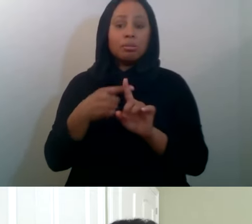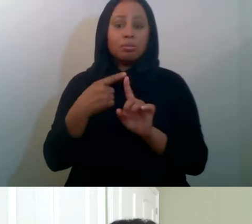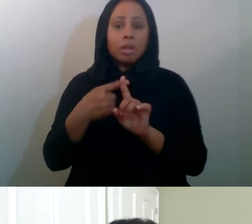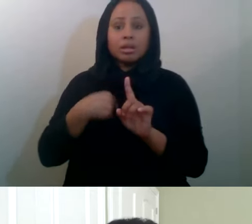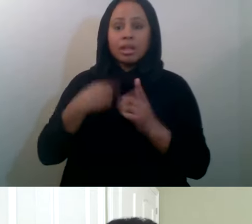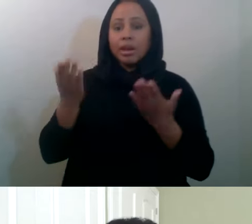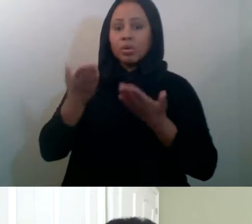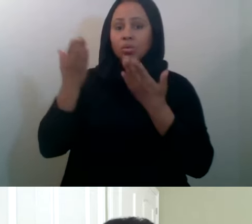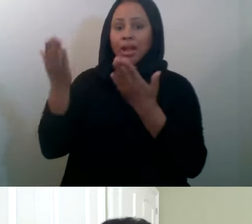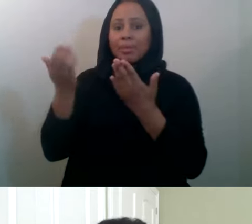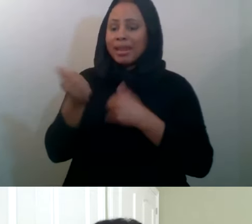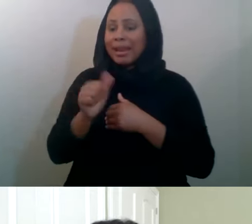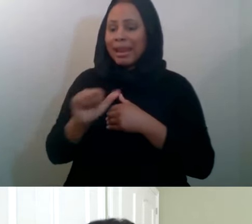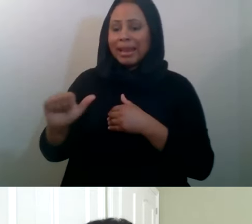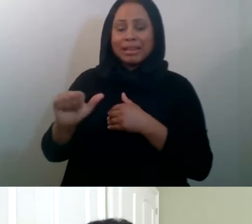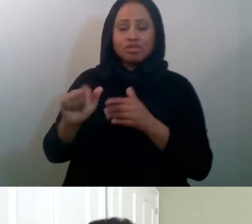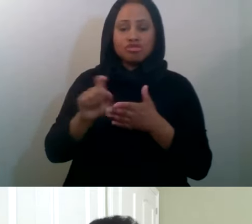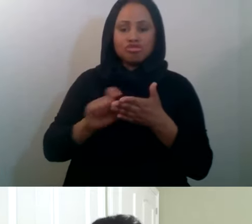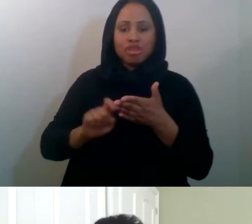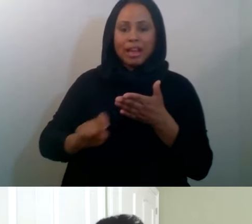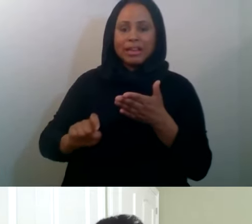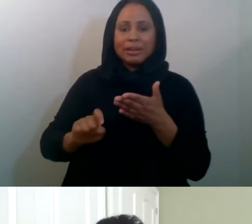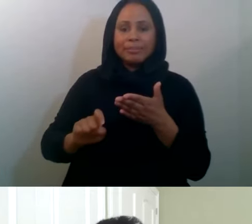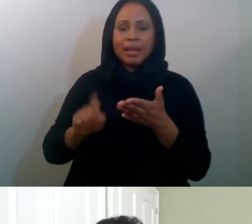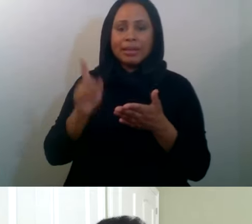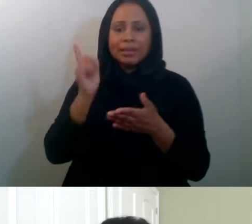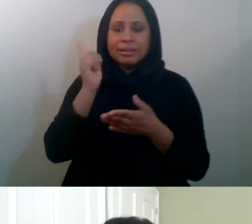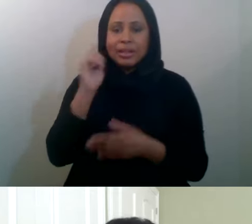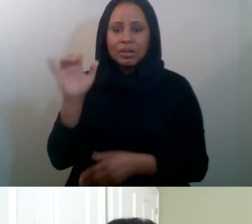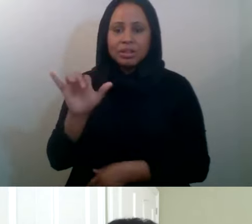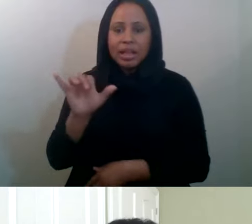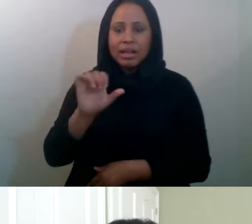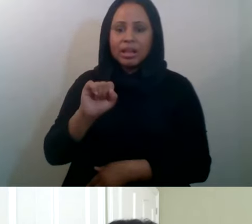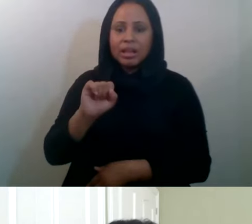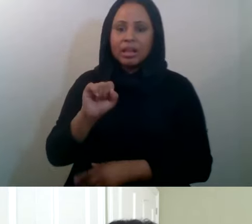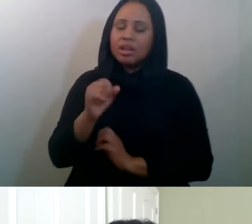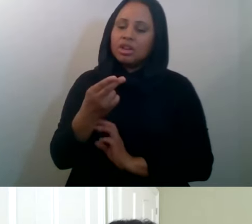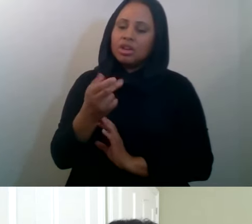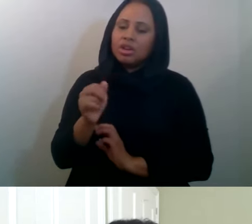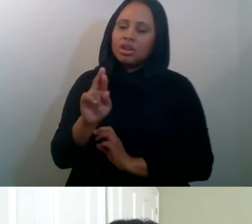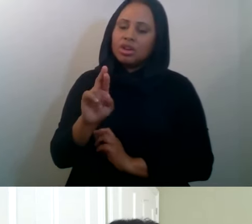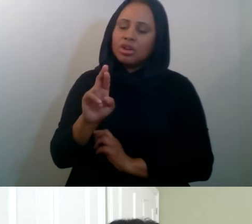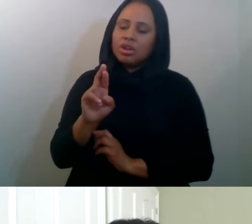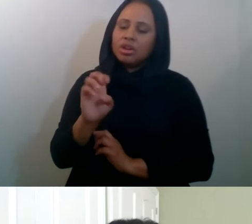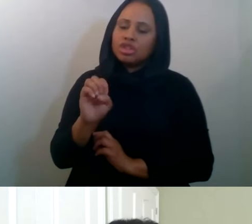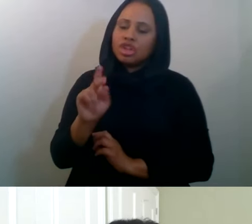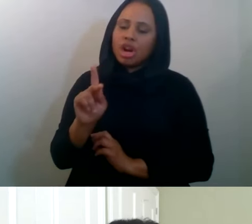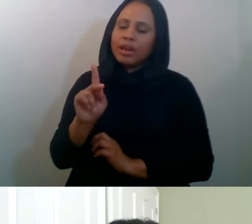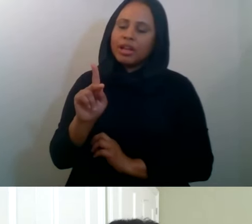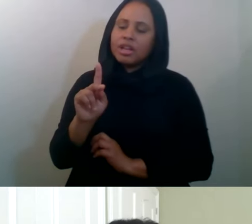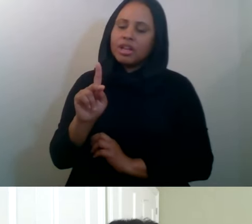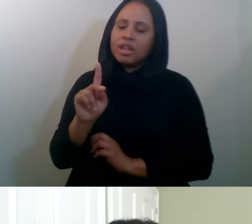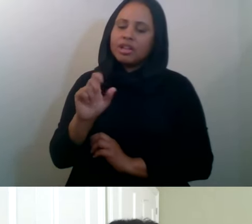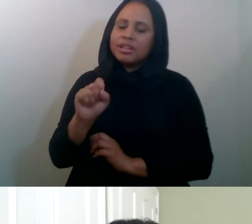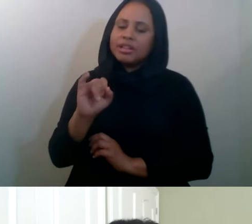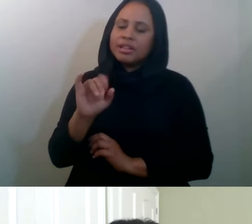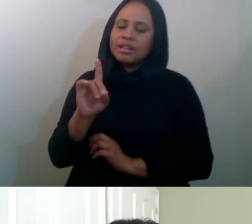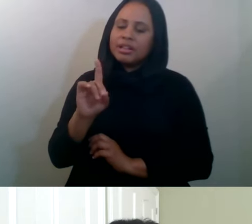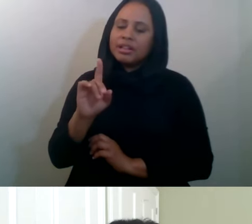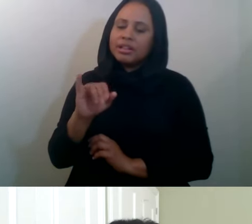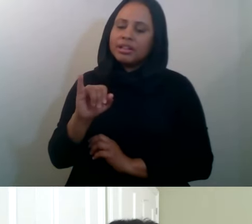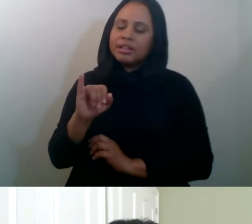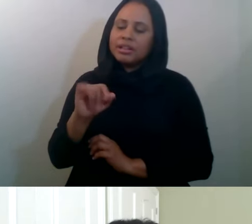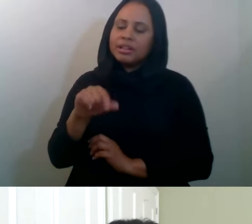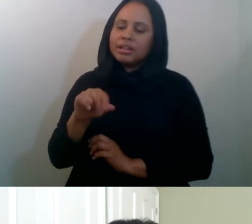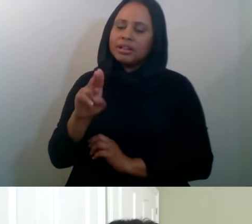Shariq Siddiqui. You can just Google Shariq Siddiqui, Lilly School of Philanthropy. Unfortunately, there isn't that